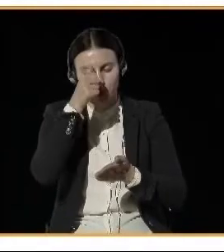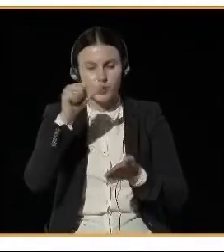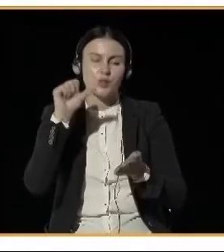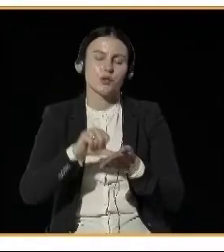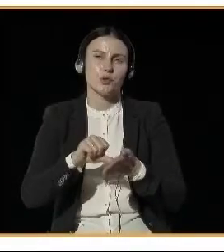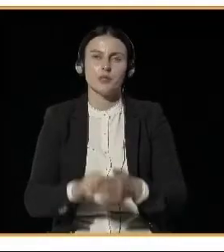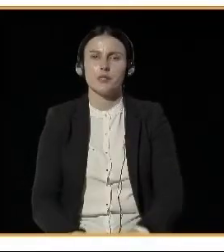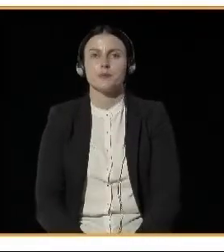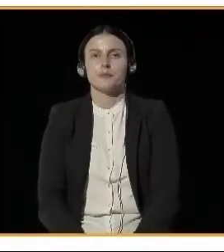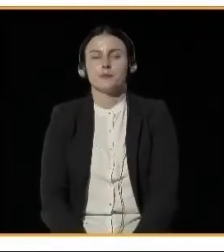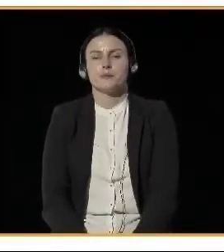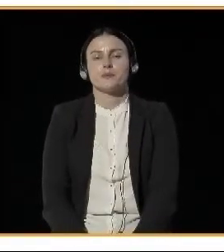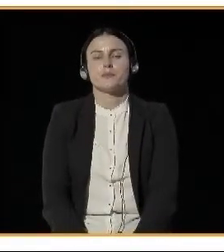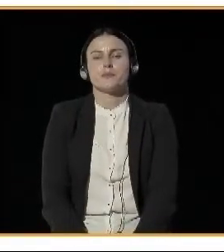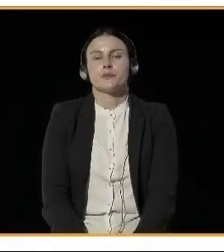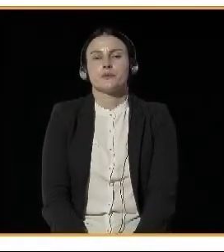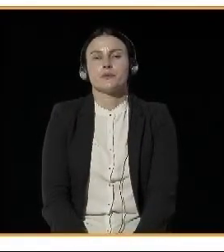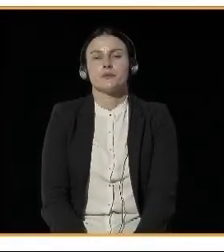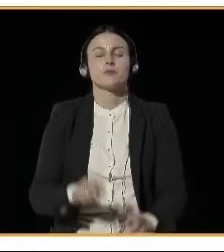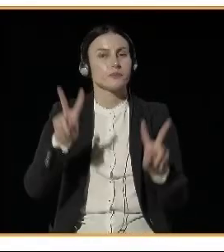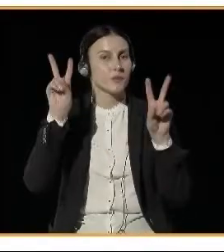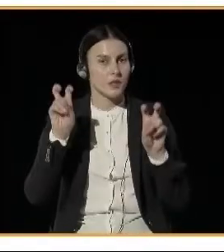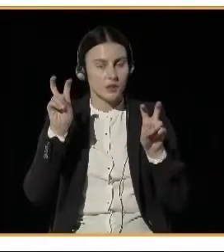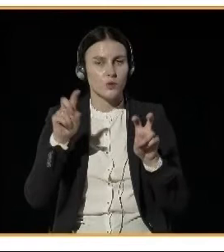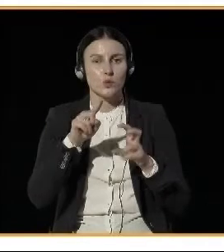already had already succeeded.